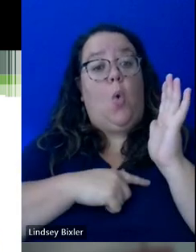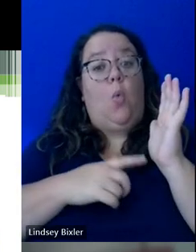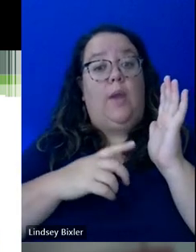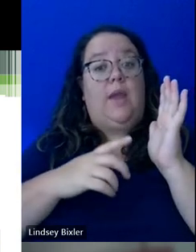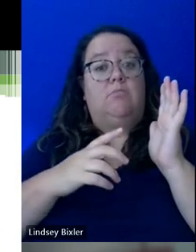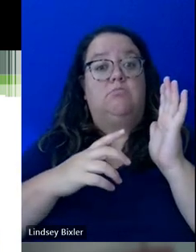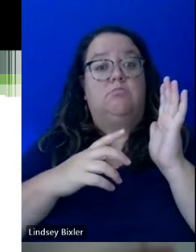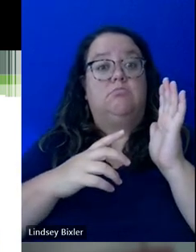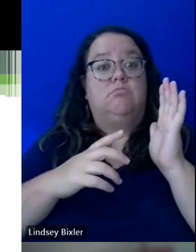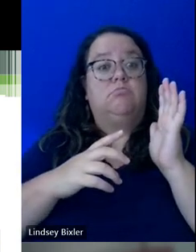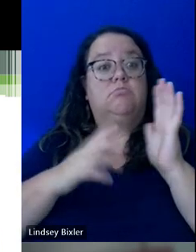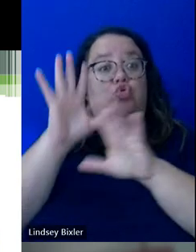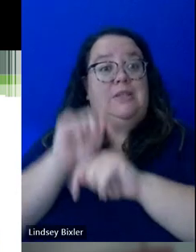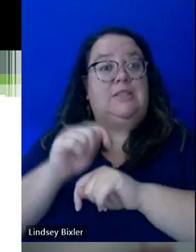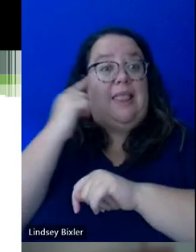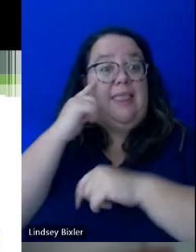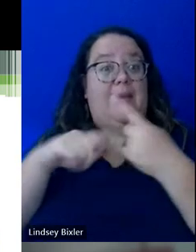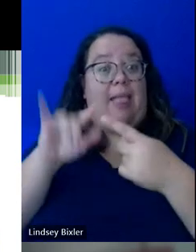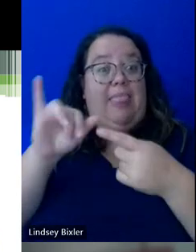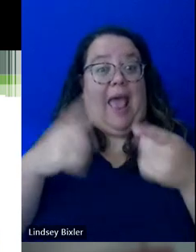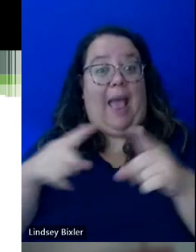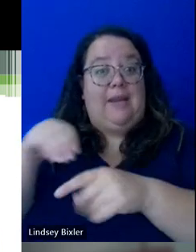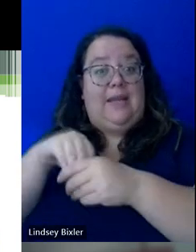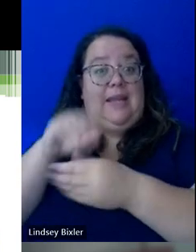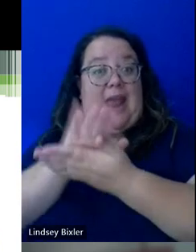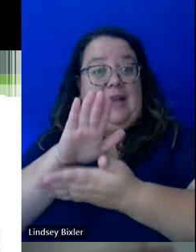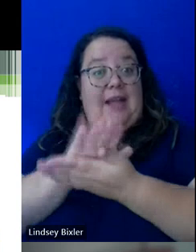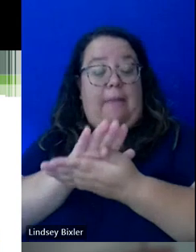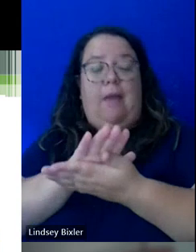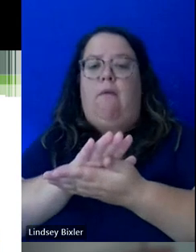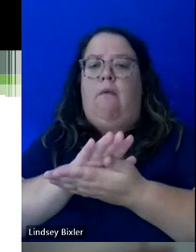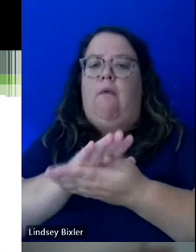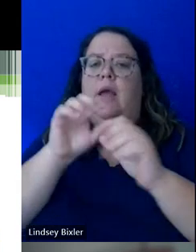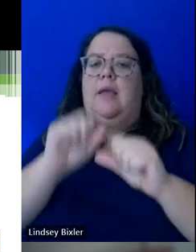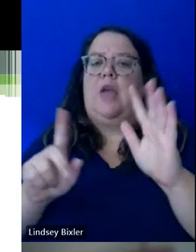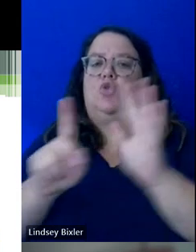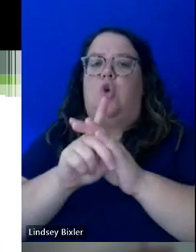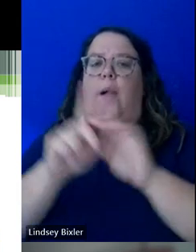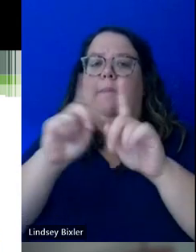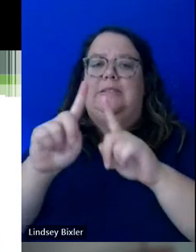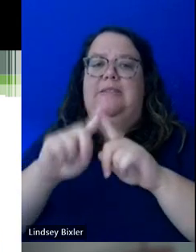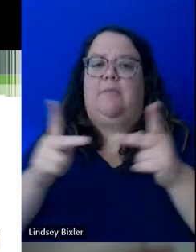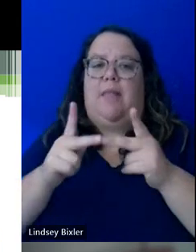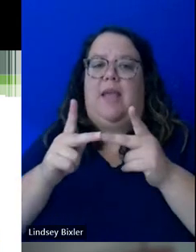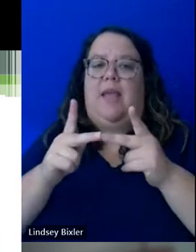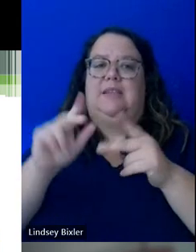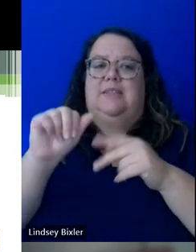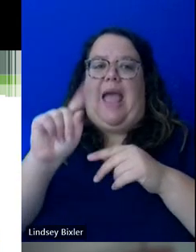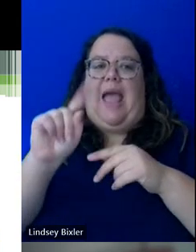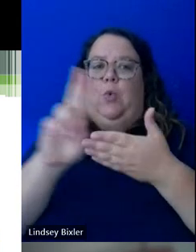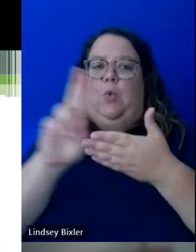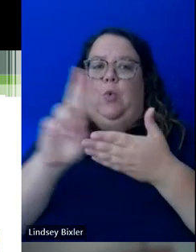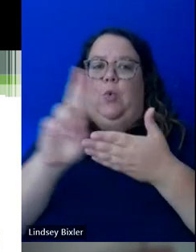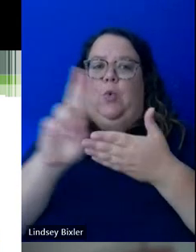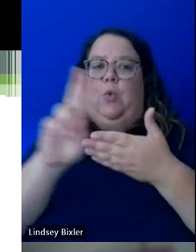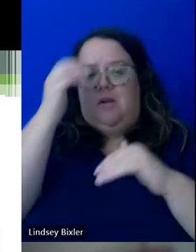an academic setting, it can also show up in a lot of different places, particularly at the university level. And so while